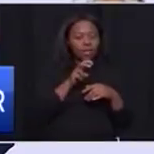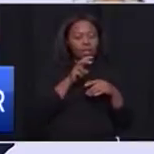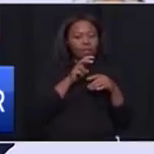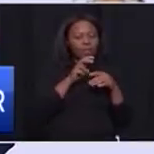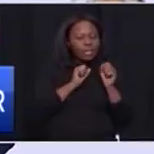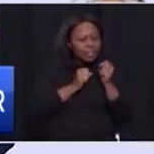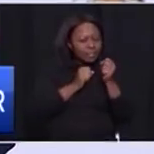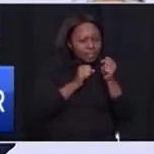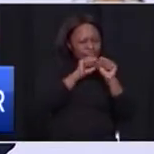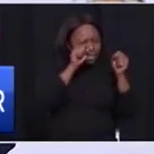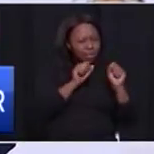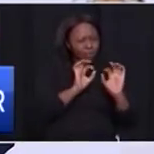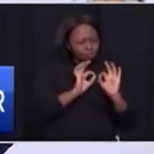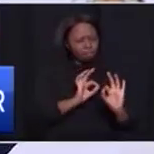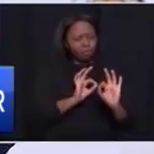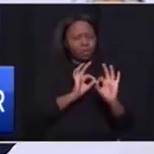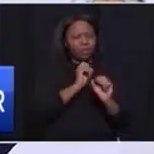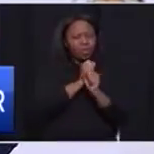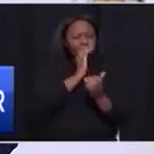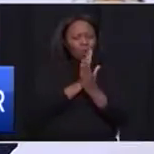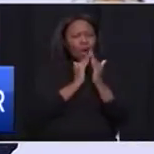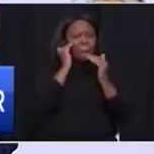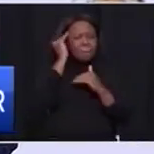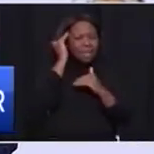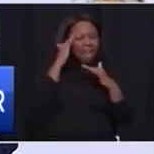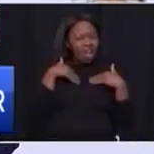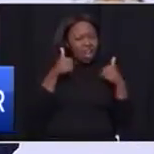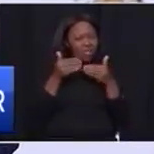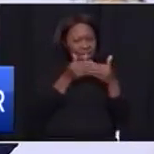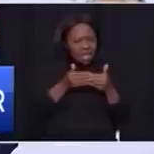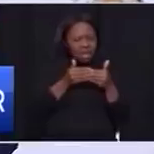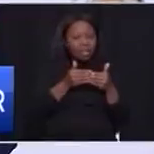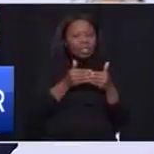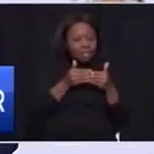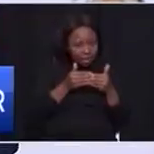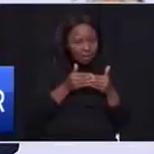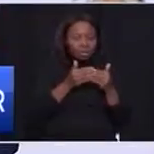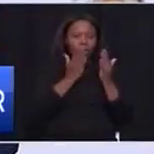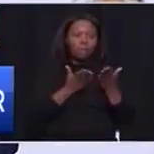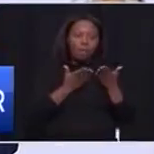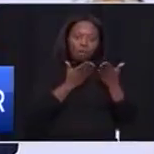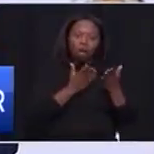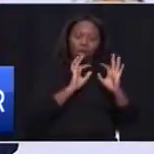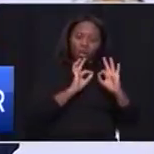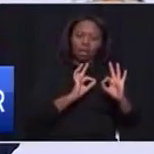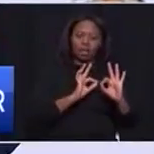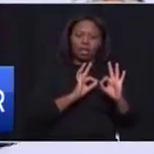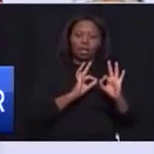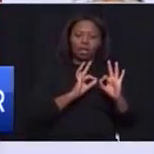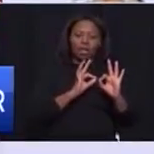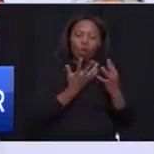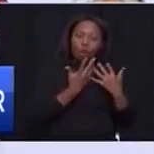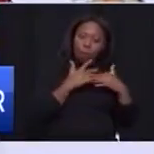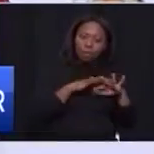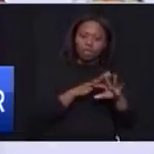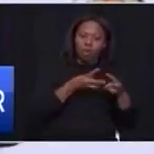approach that will ensure that mental health care services are provided in a comprehensive way in